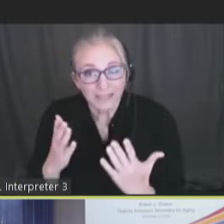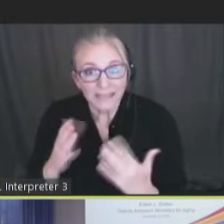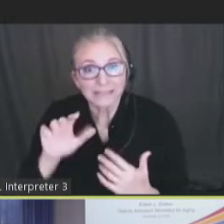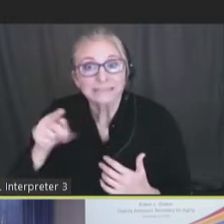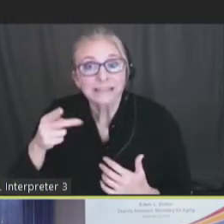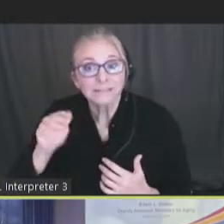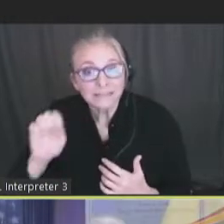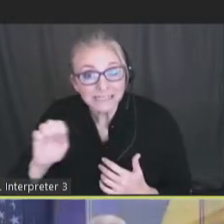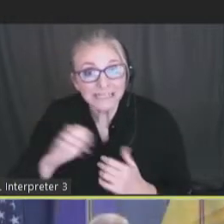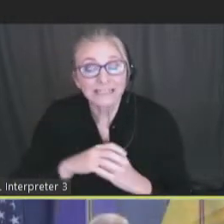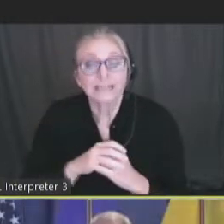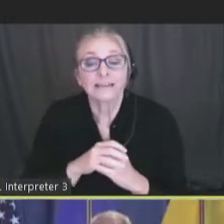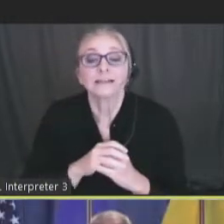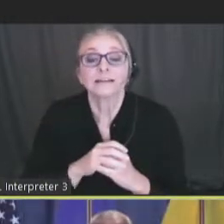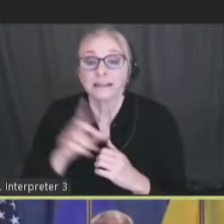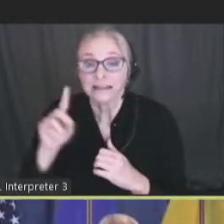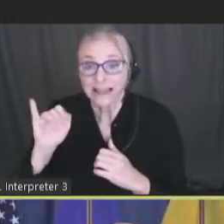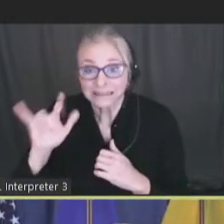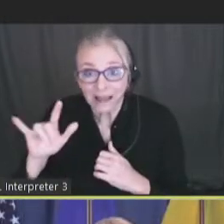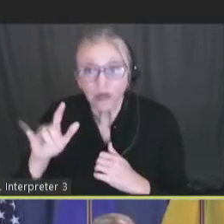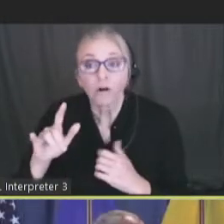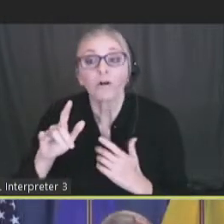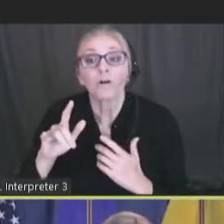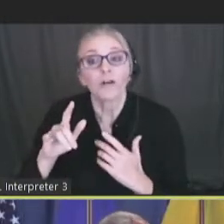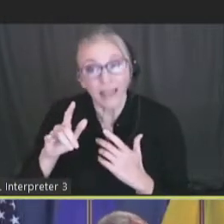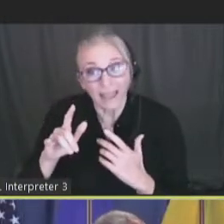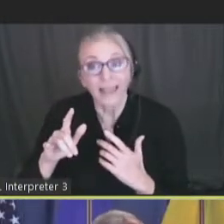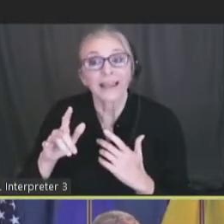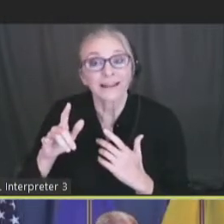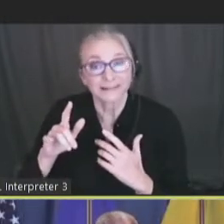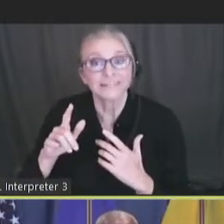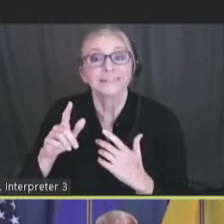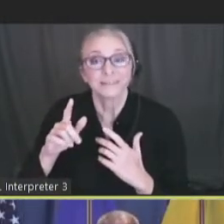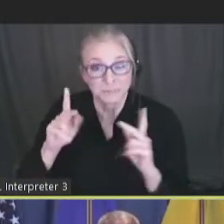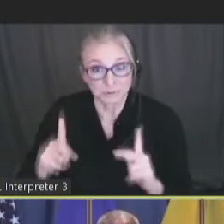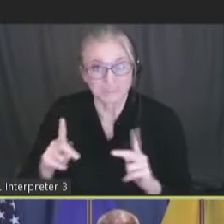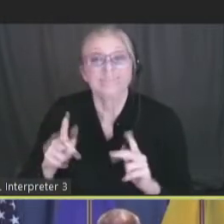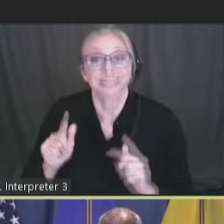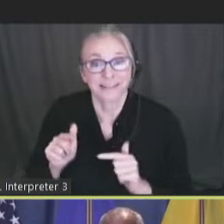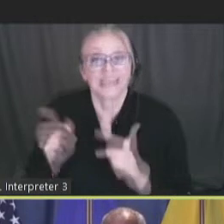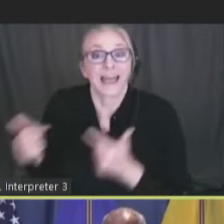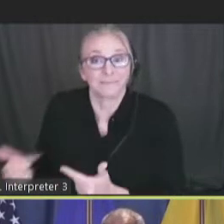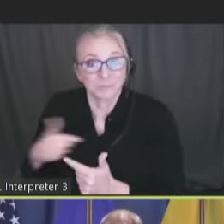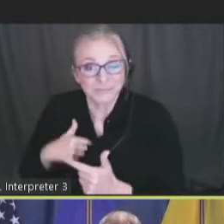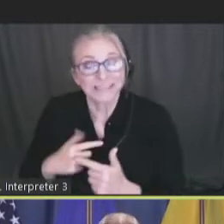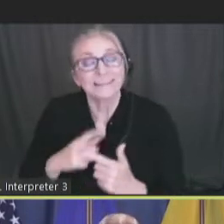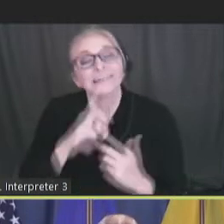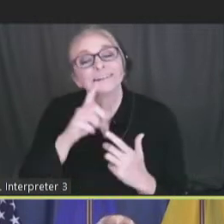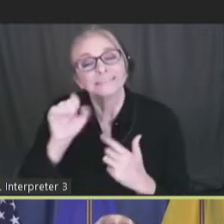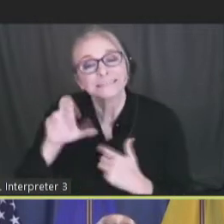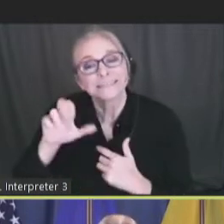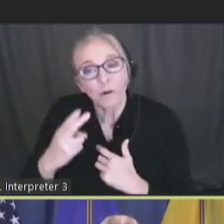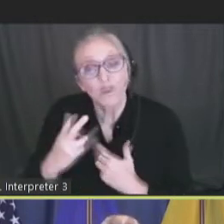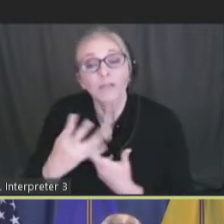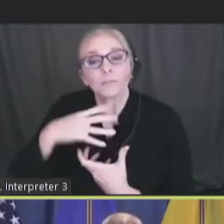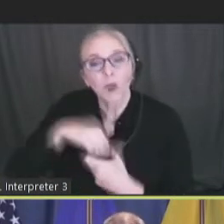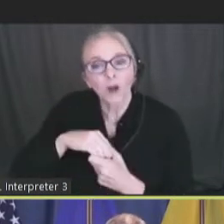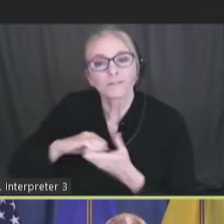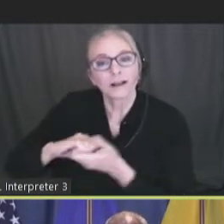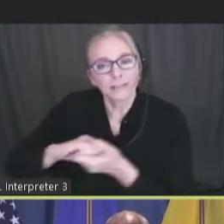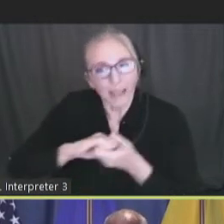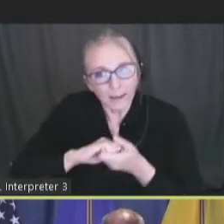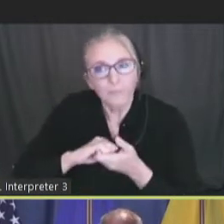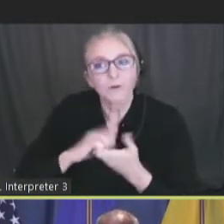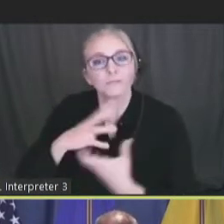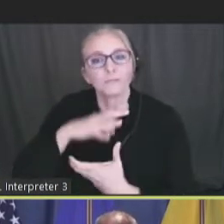and Danielle and the subsequent speaker to me, Sarah, because they're part of our collaborative and part